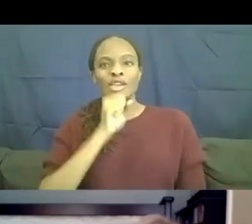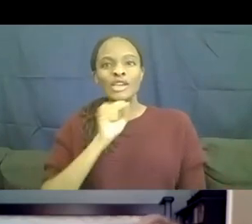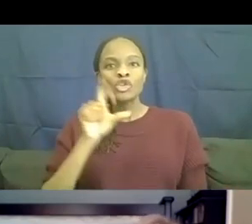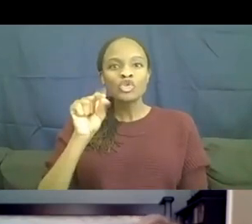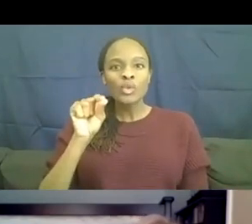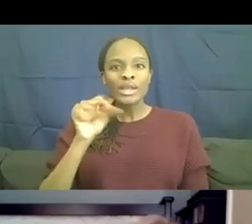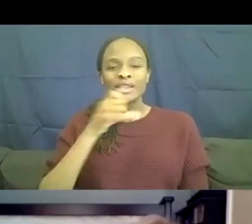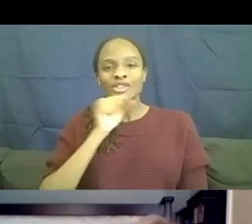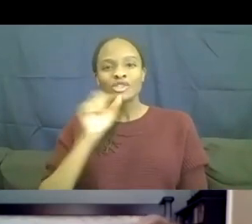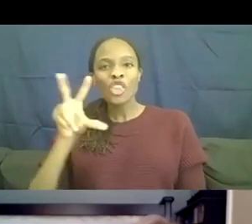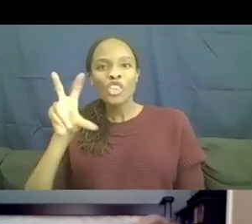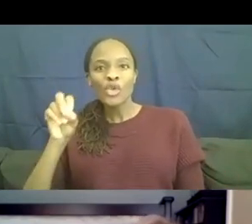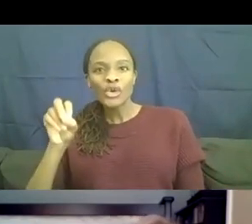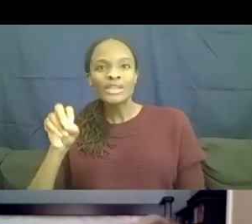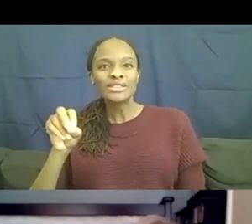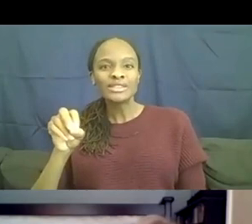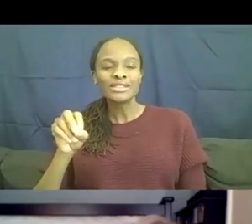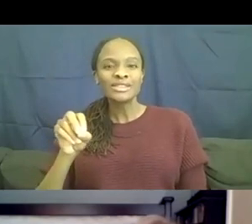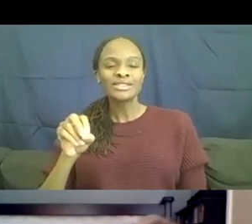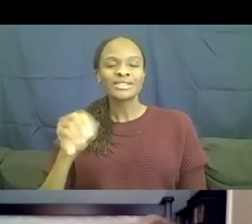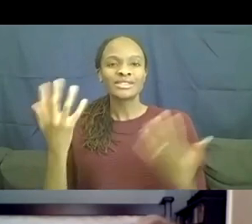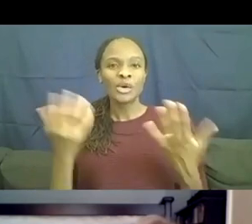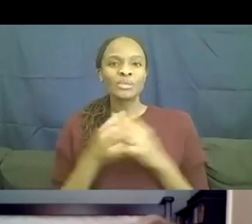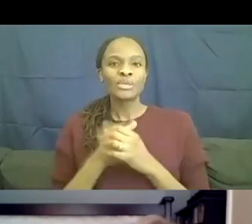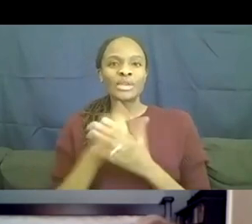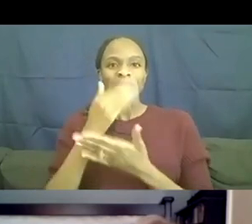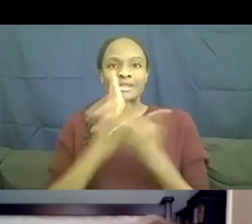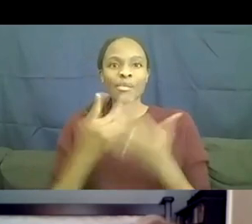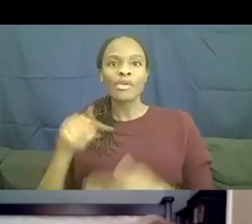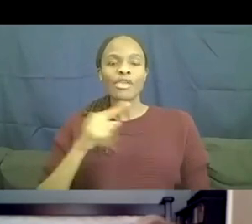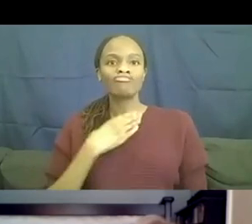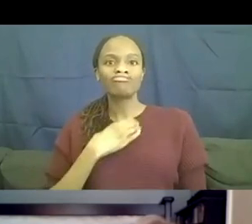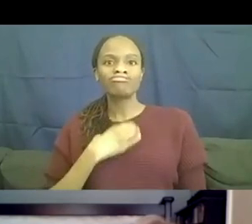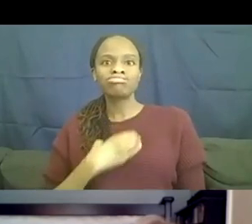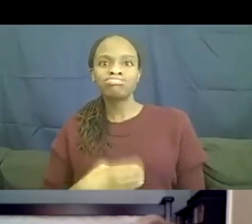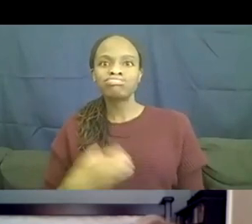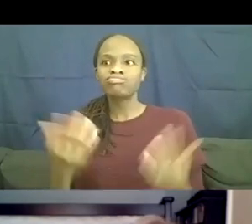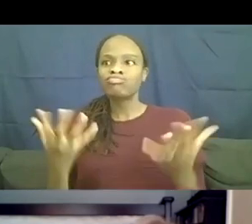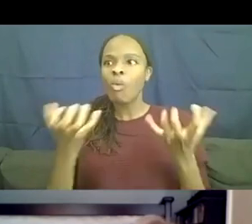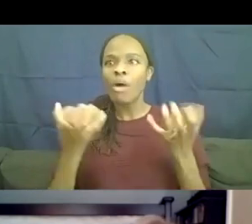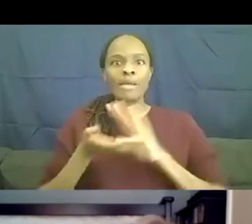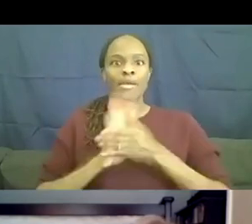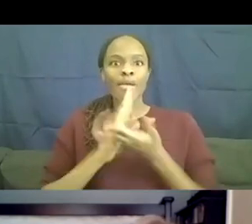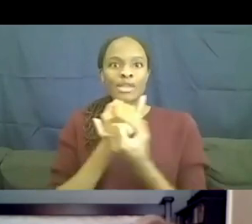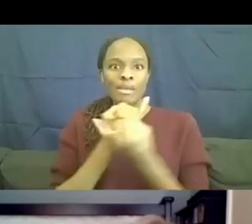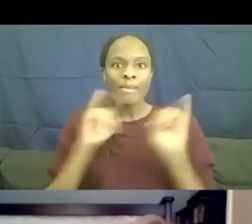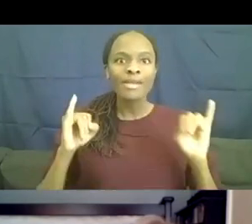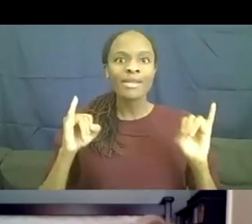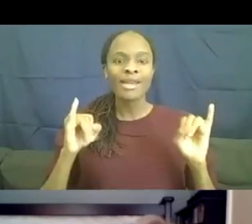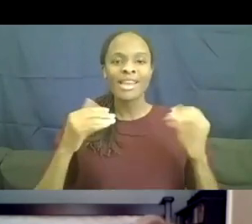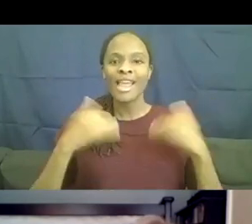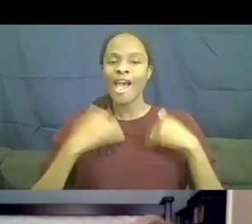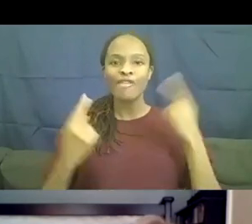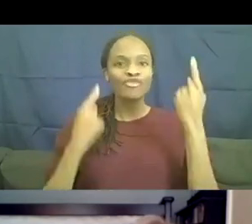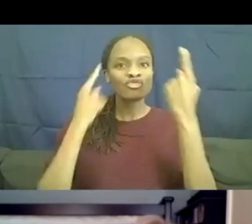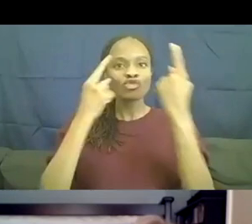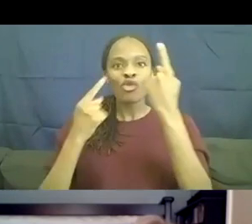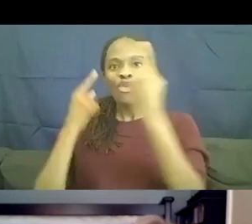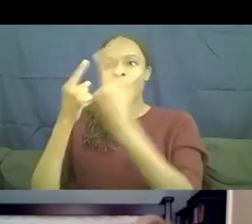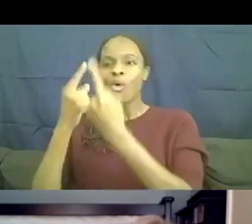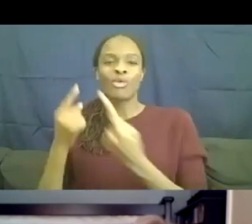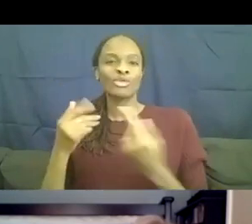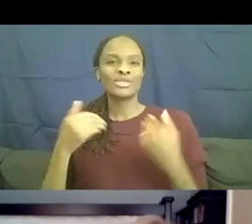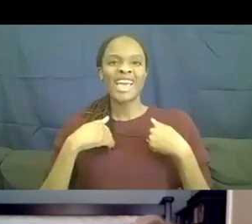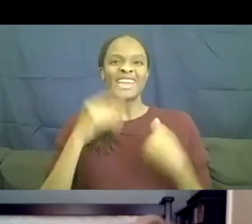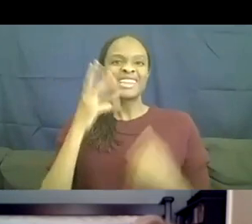where so many of them have been, um, desiring and craving independence and had goals they wanted to reach and experiences